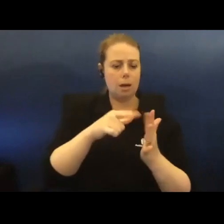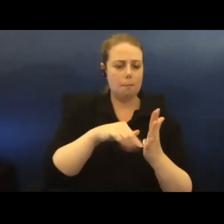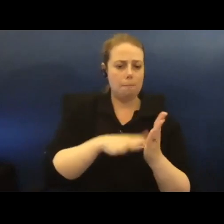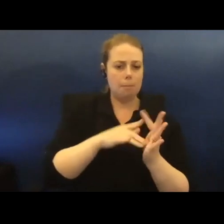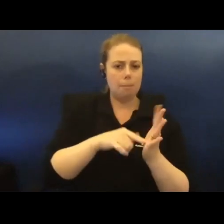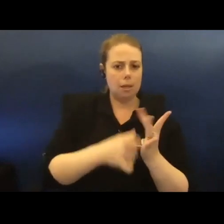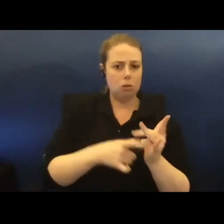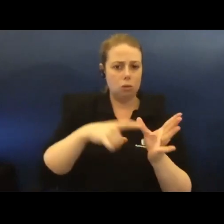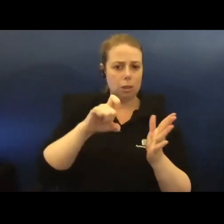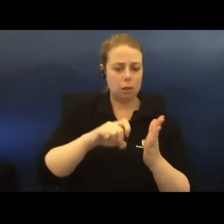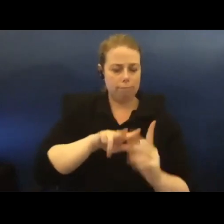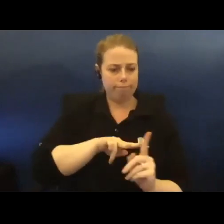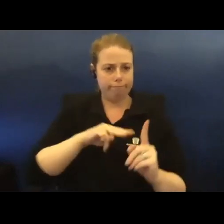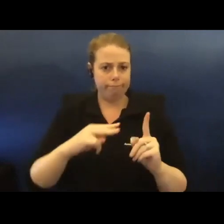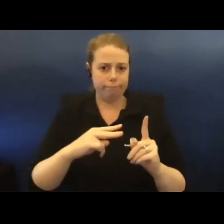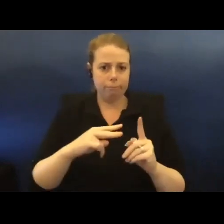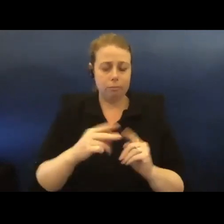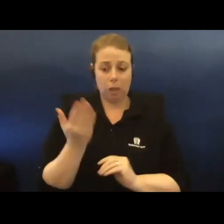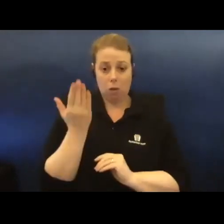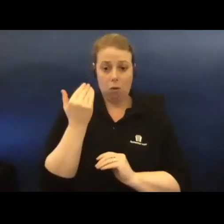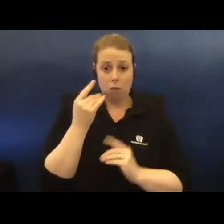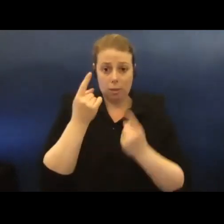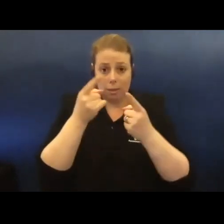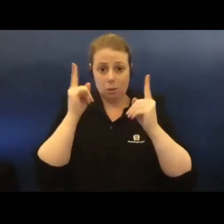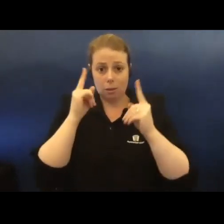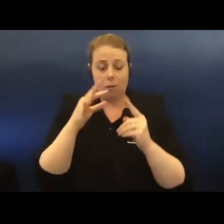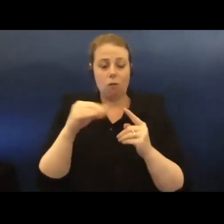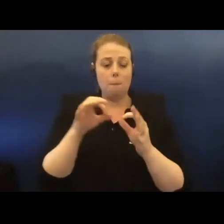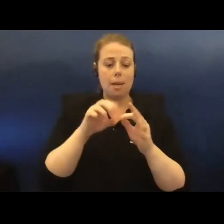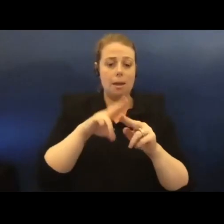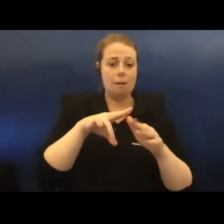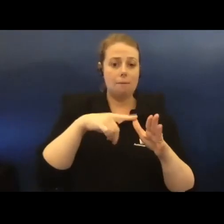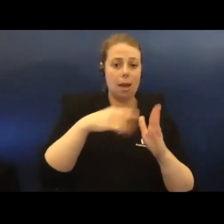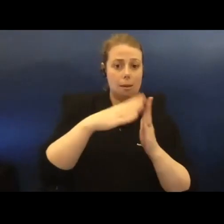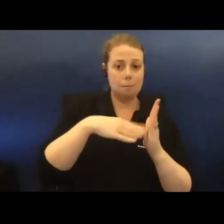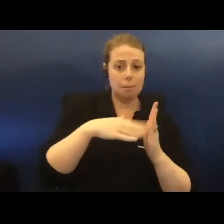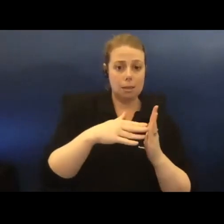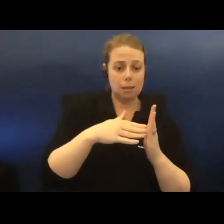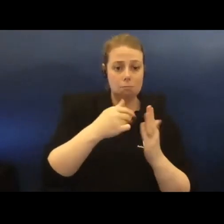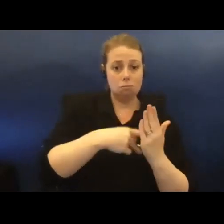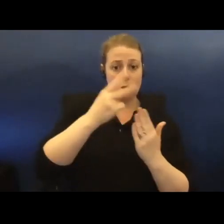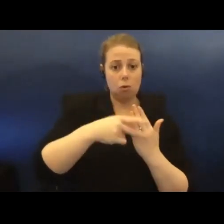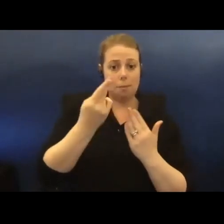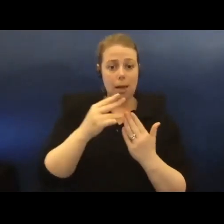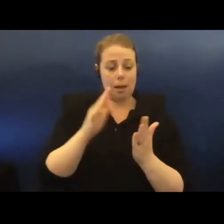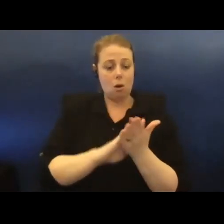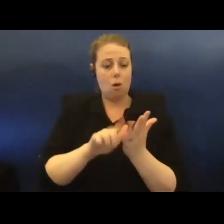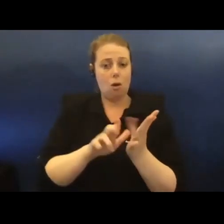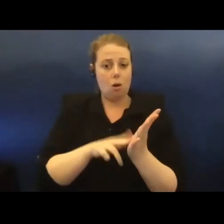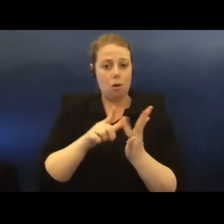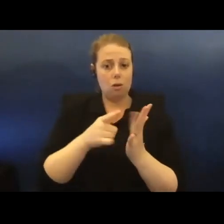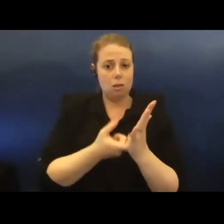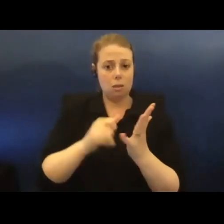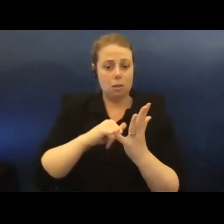Nina is a very recent graduate of the BFA Painting Program and the Honours Program here at the Victorian College of the Arts.